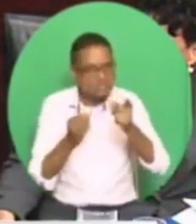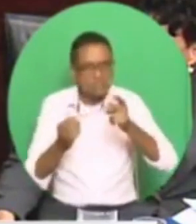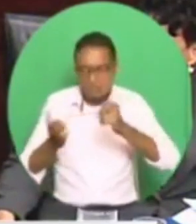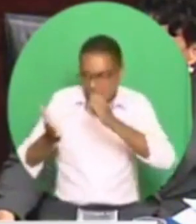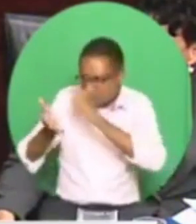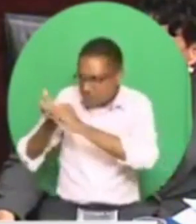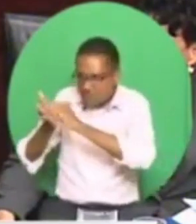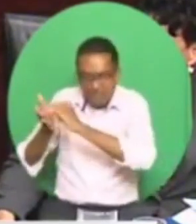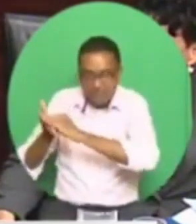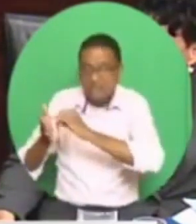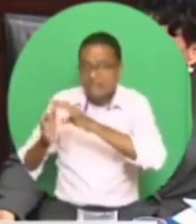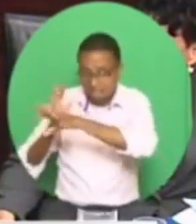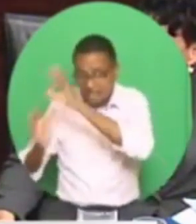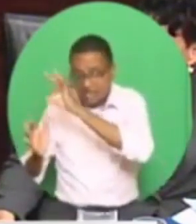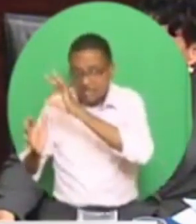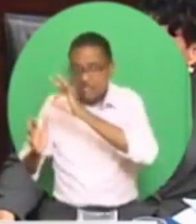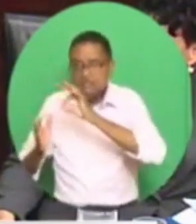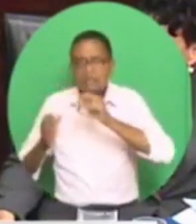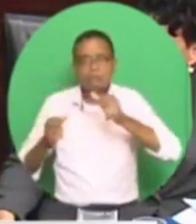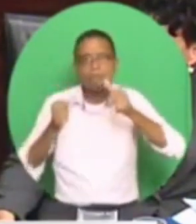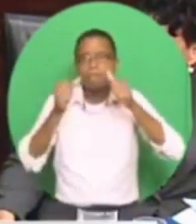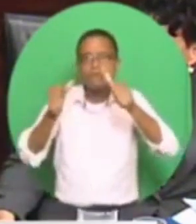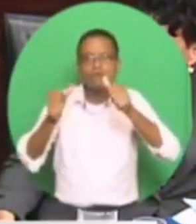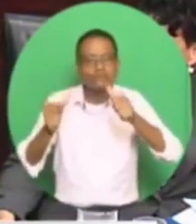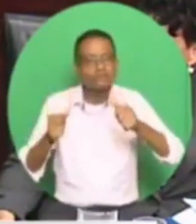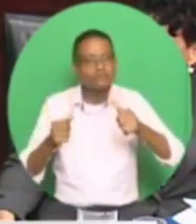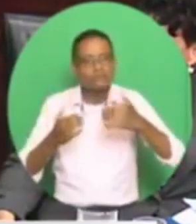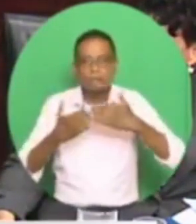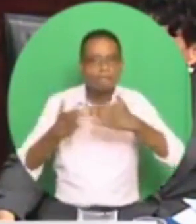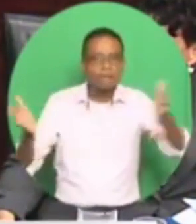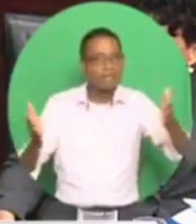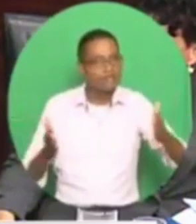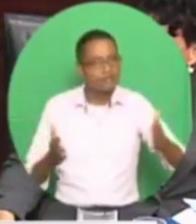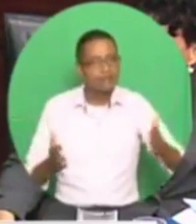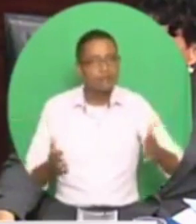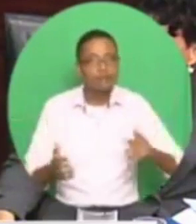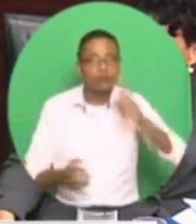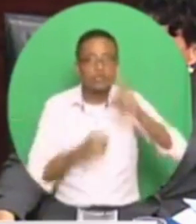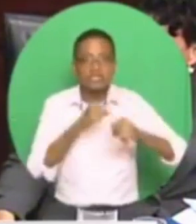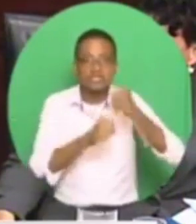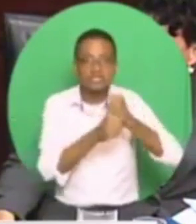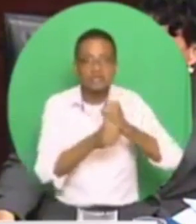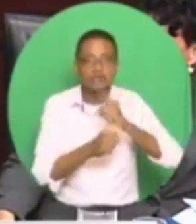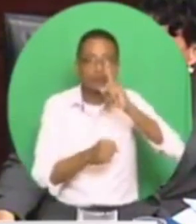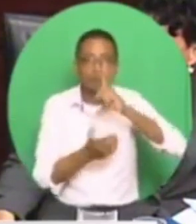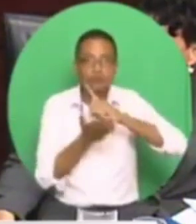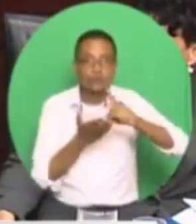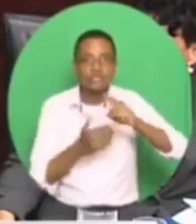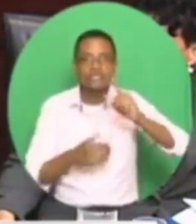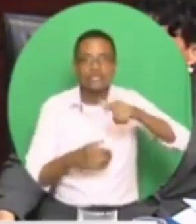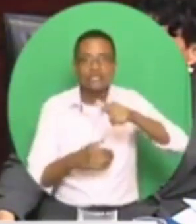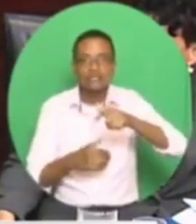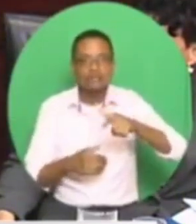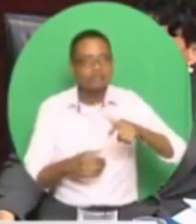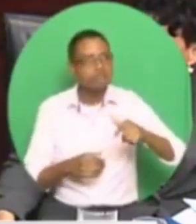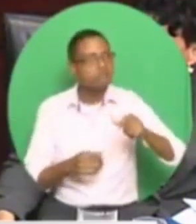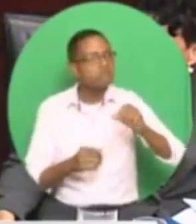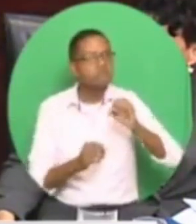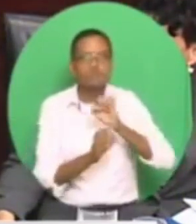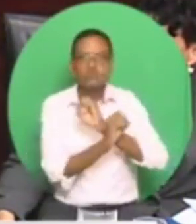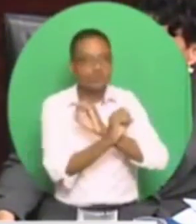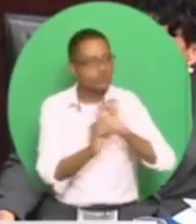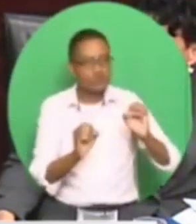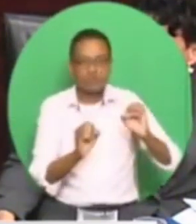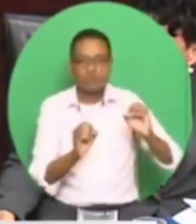findings public. I have nothing to fear. One year, and one week later, not one police, financial intelligence bureau, attorney